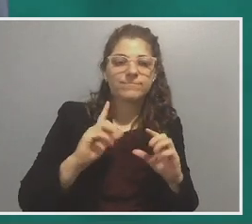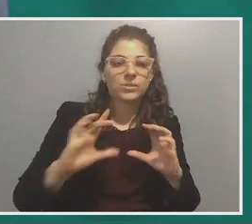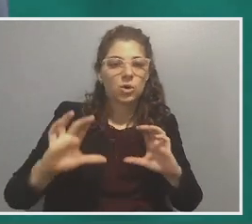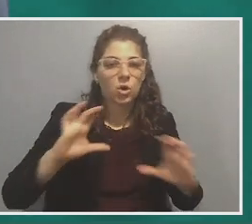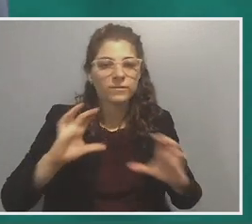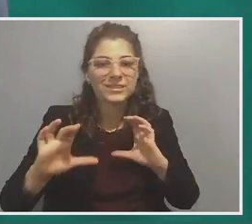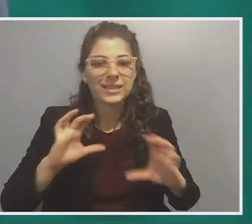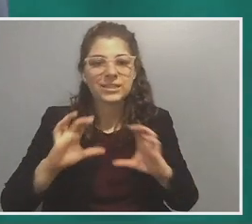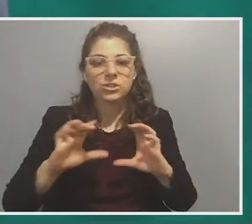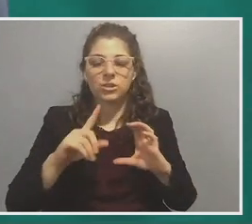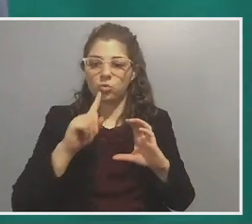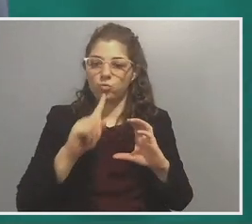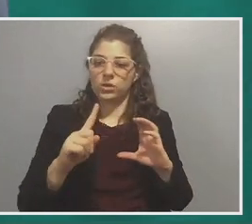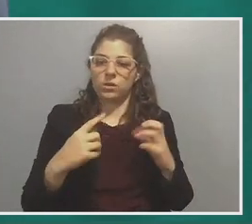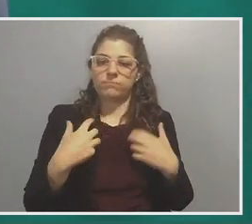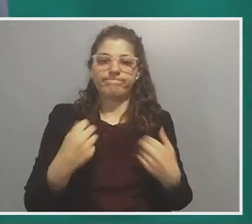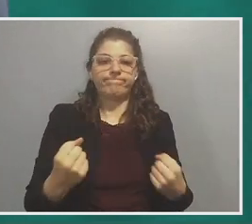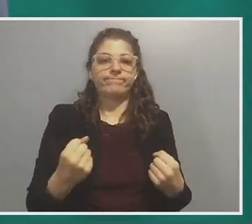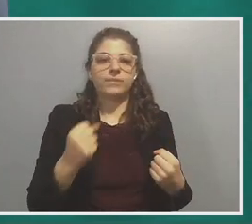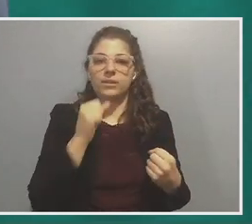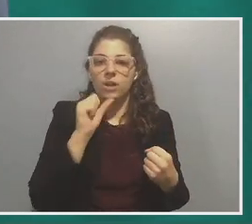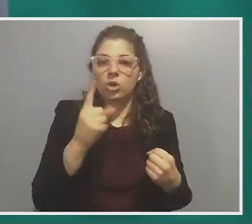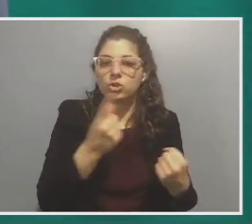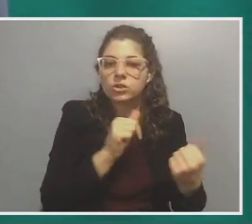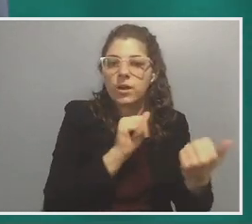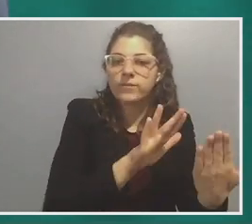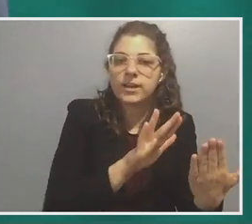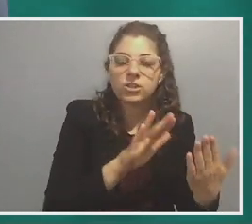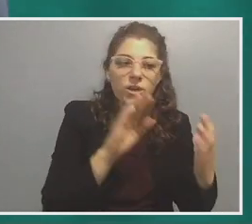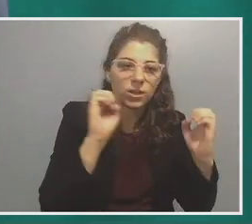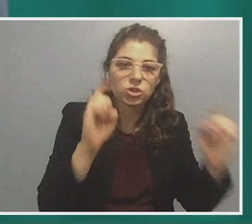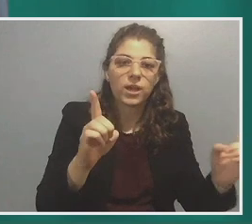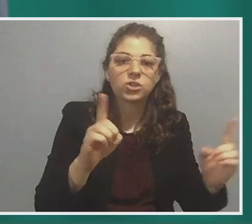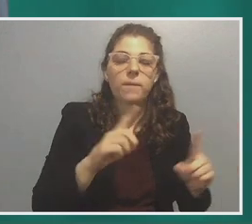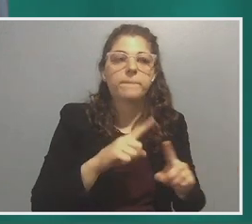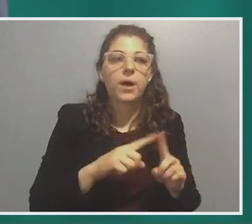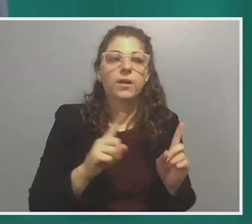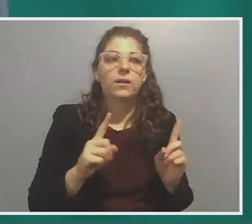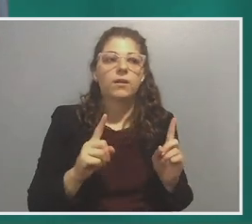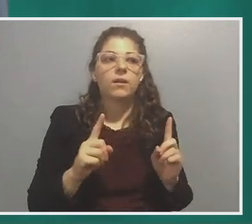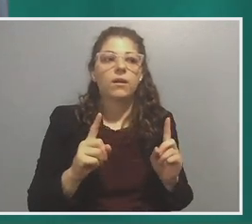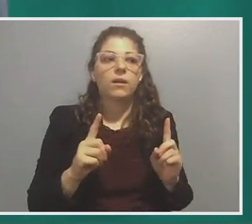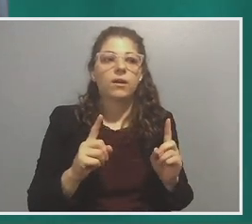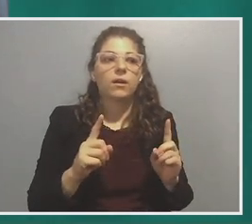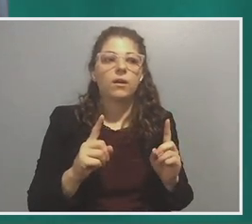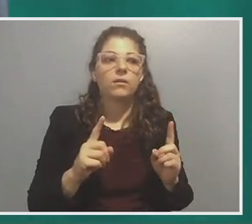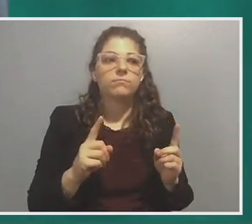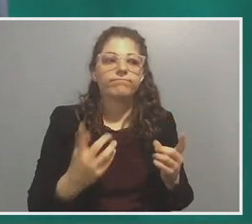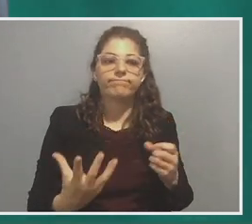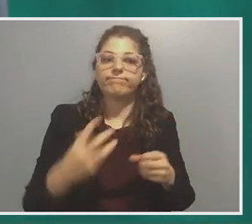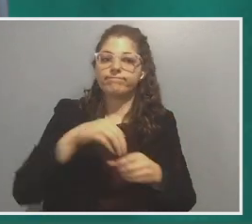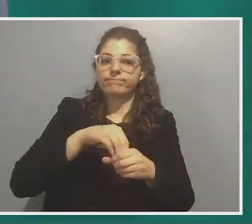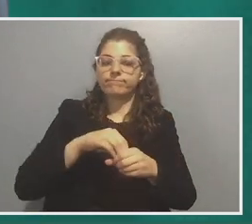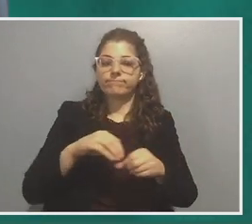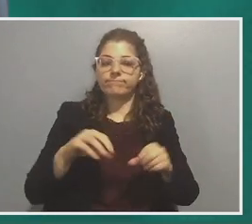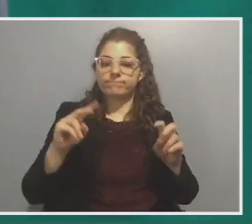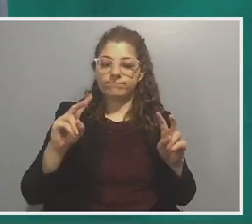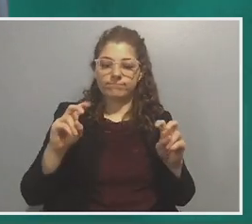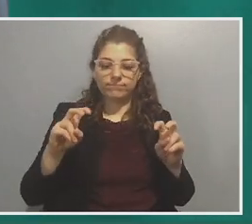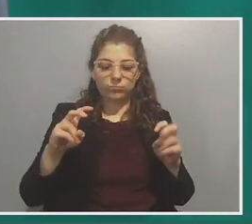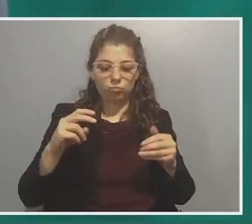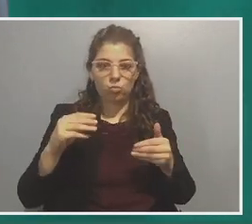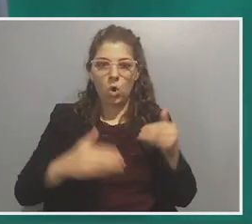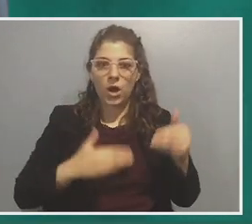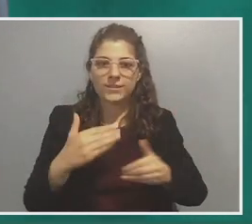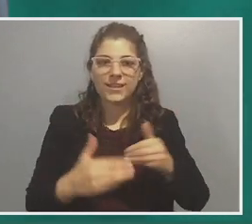reckoning, uh, not just confrontation and education, but catalyzing a sort of process of